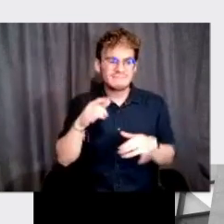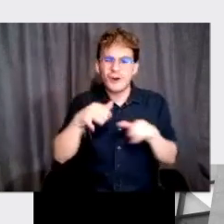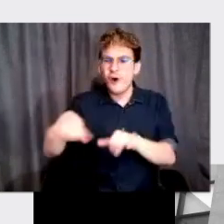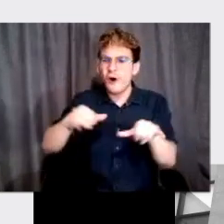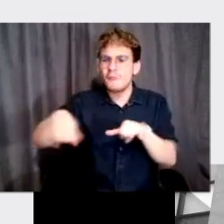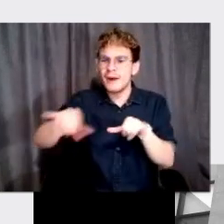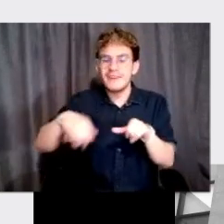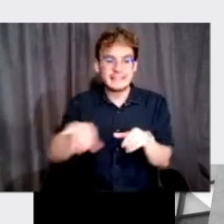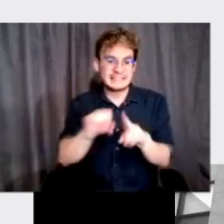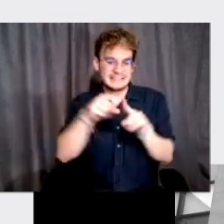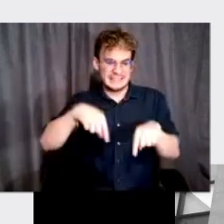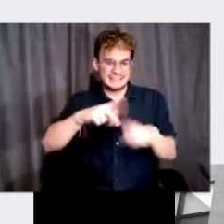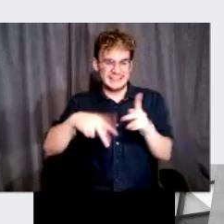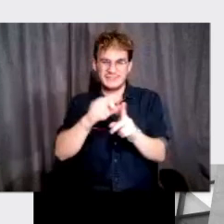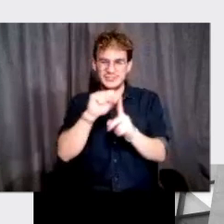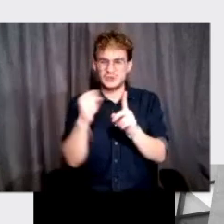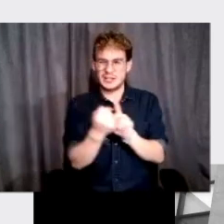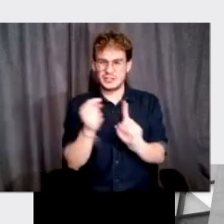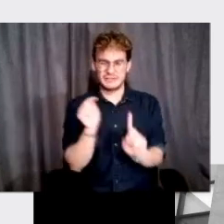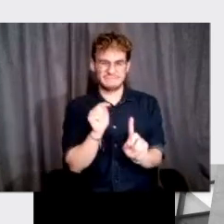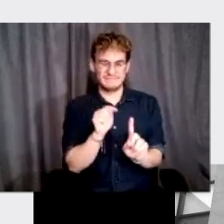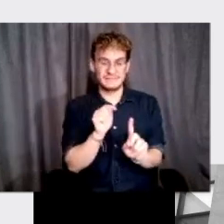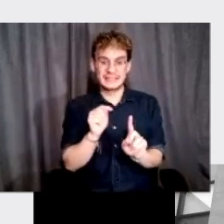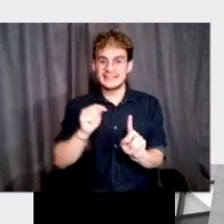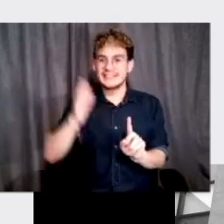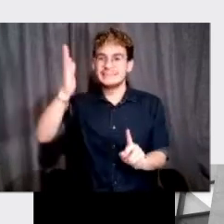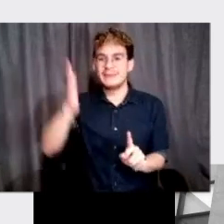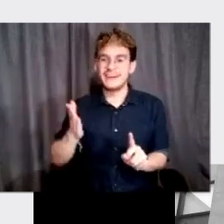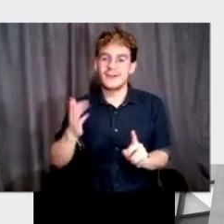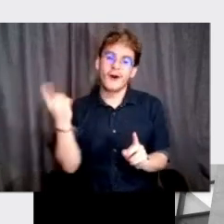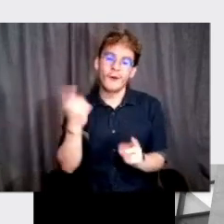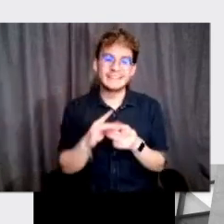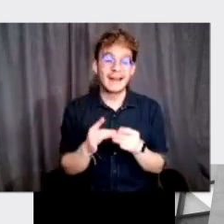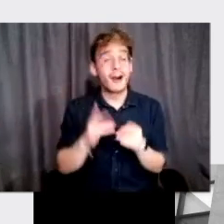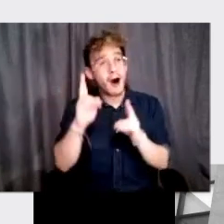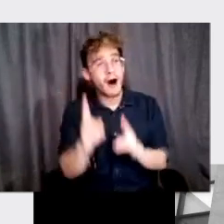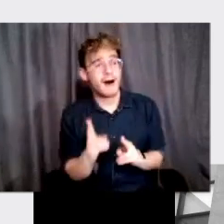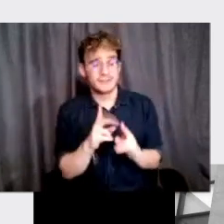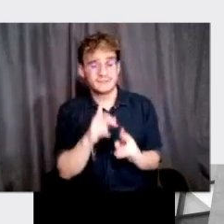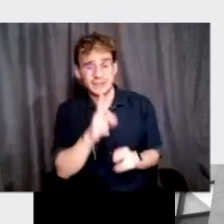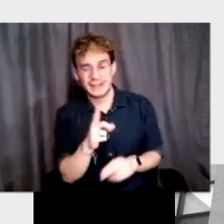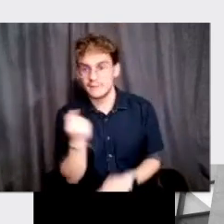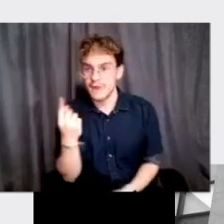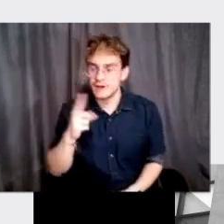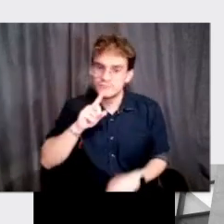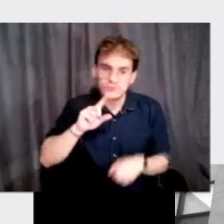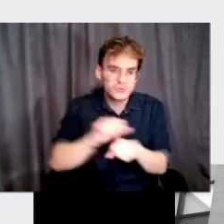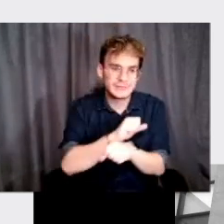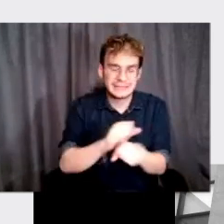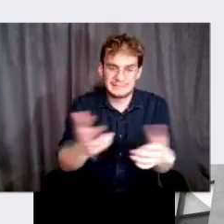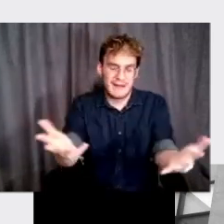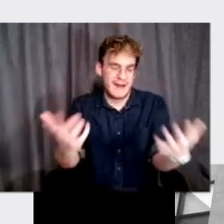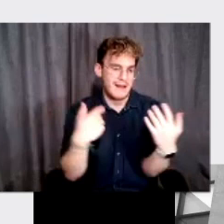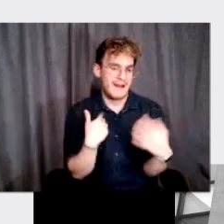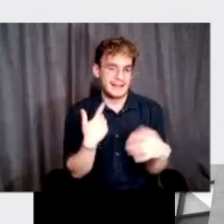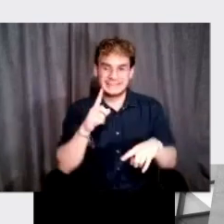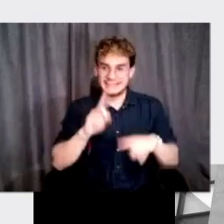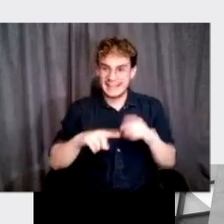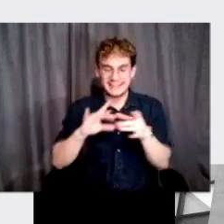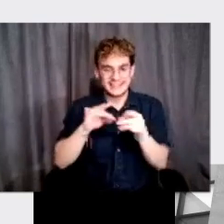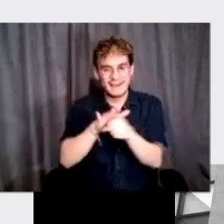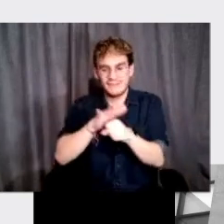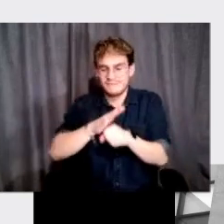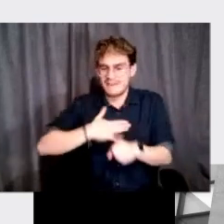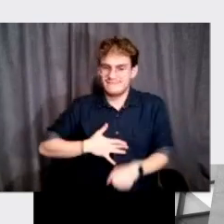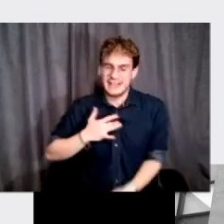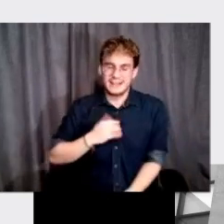you in situations like this, the speakers say it's an honor to be here. But in this case, there's no better word to say, you know, how I feel.